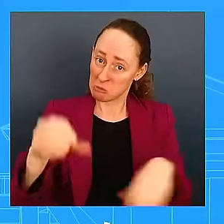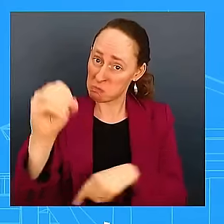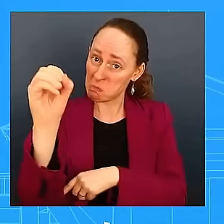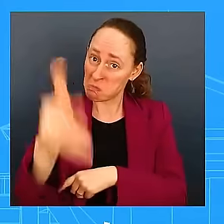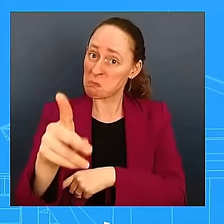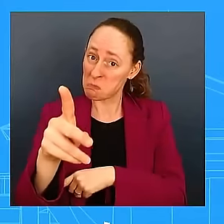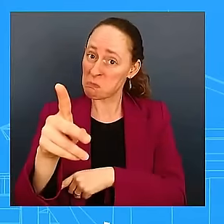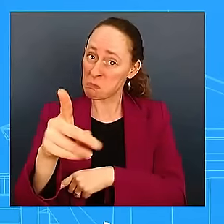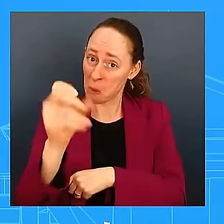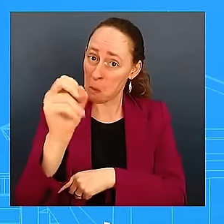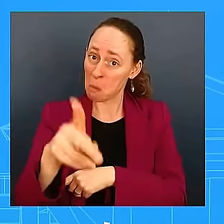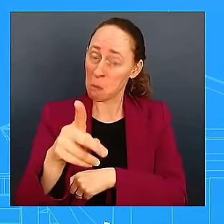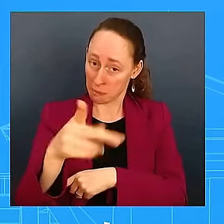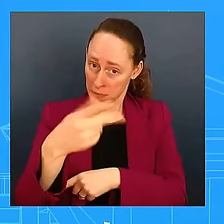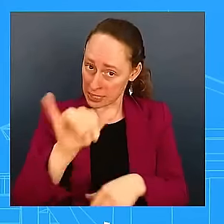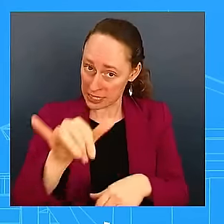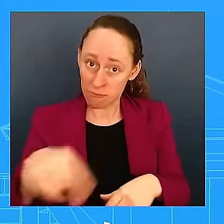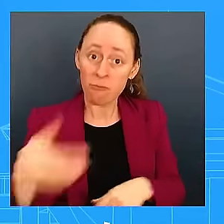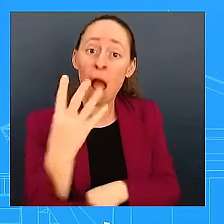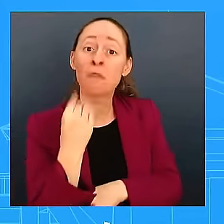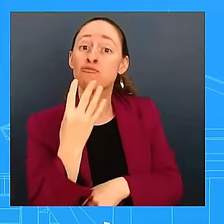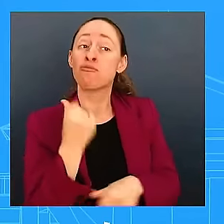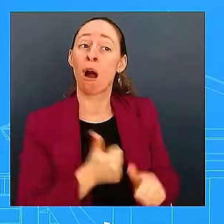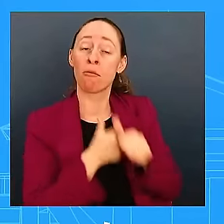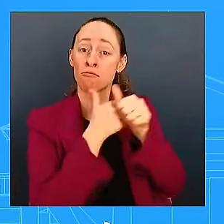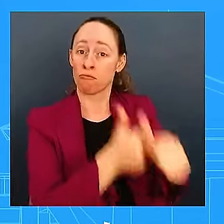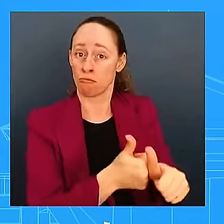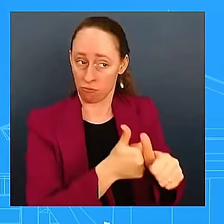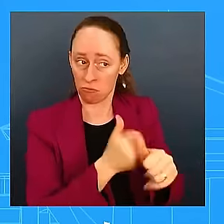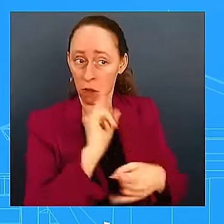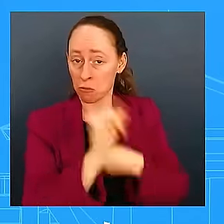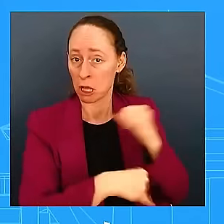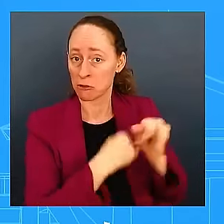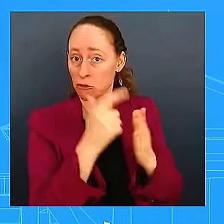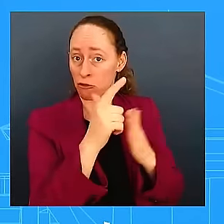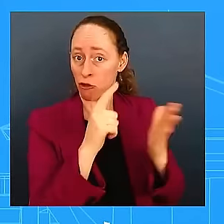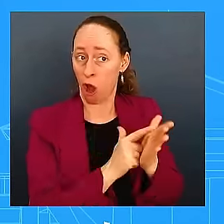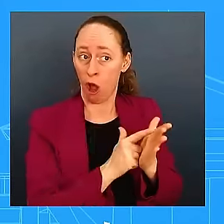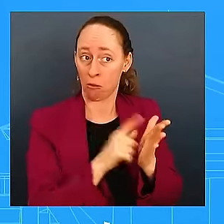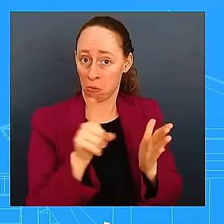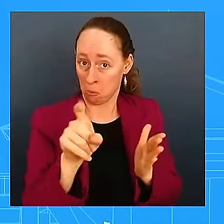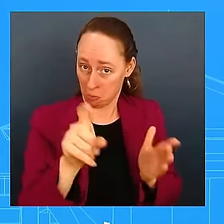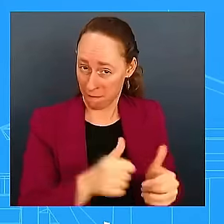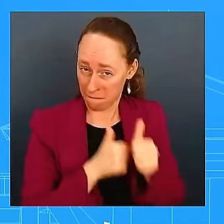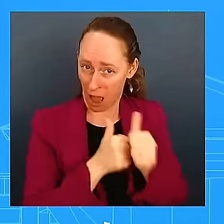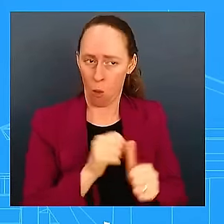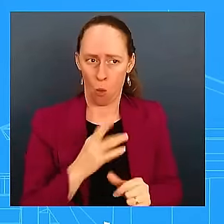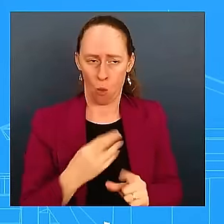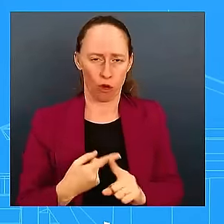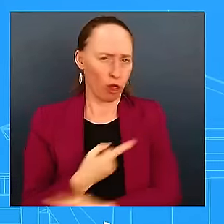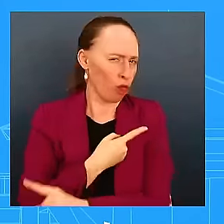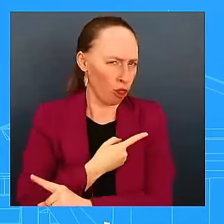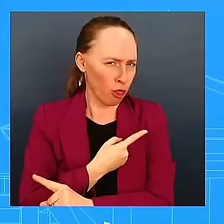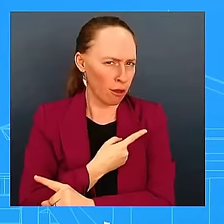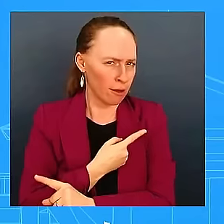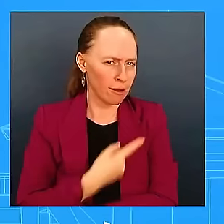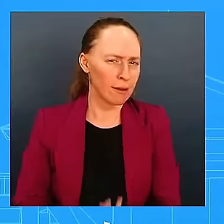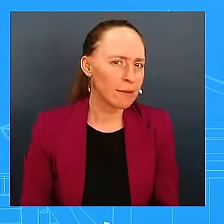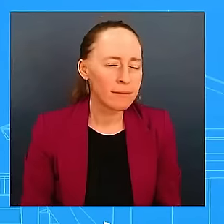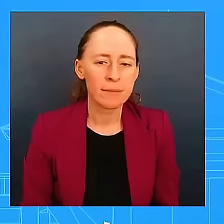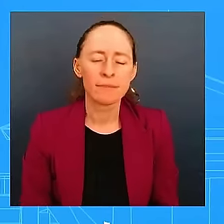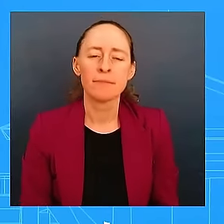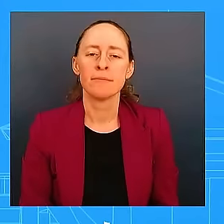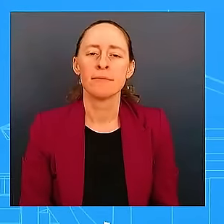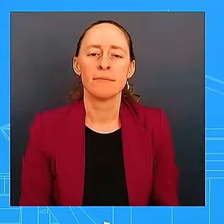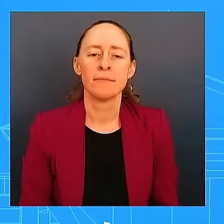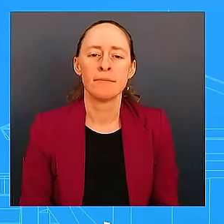Here's what I can say. We want to see the tensions and we want to see a ceasefire. That is